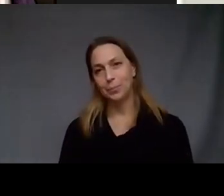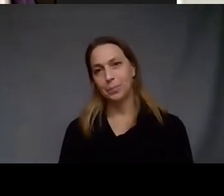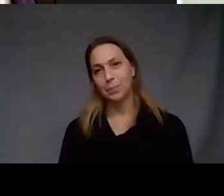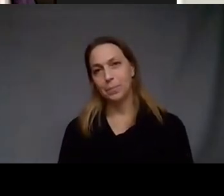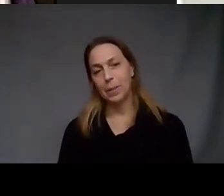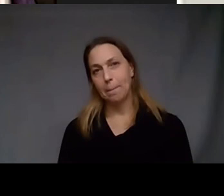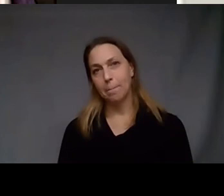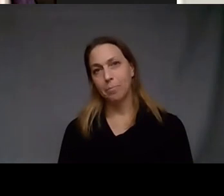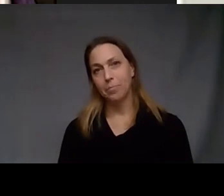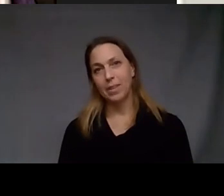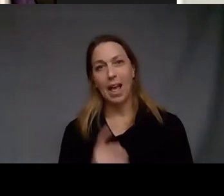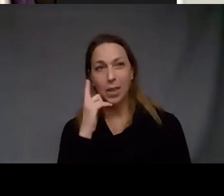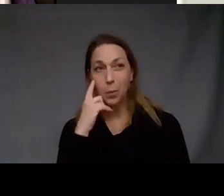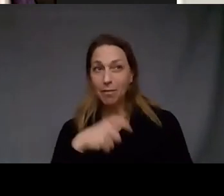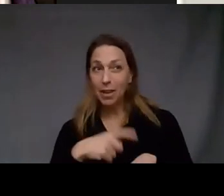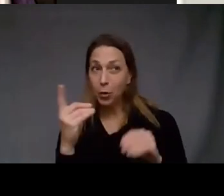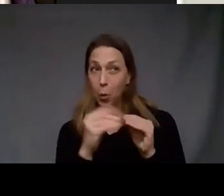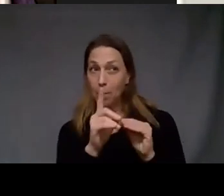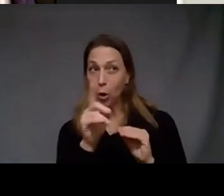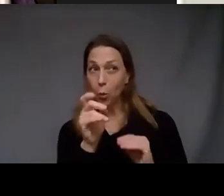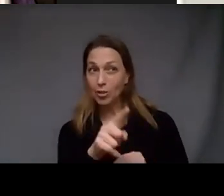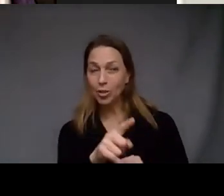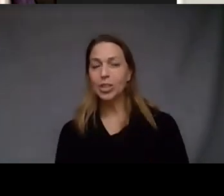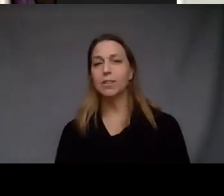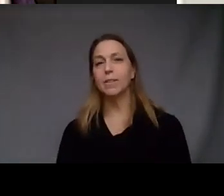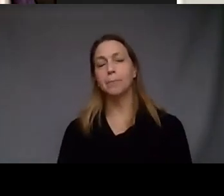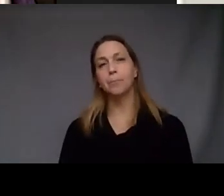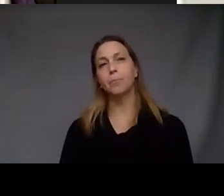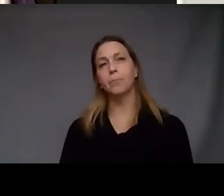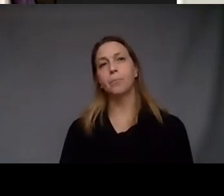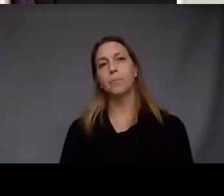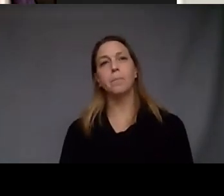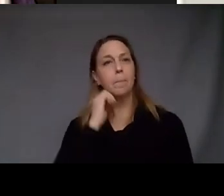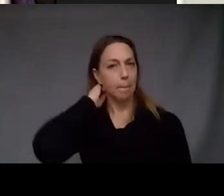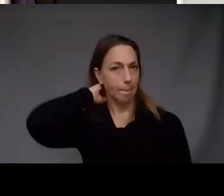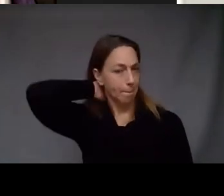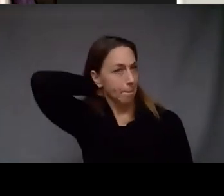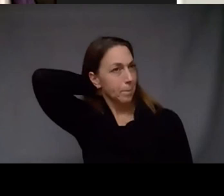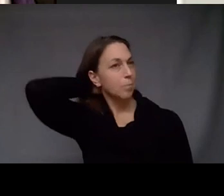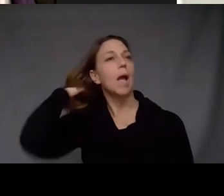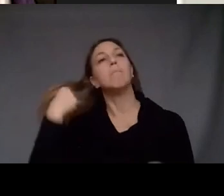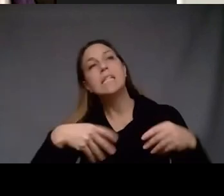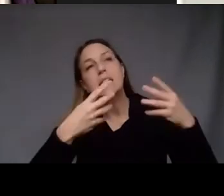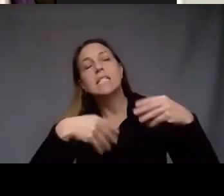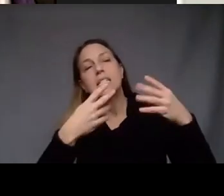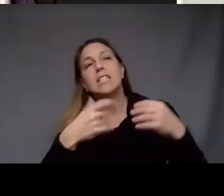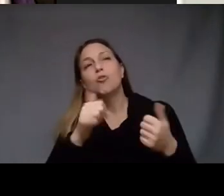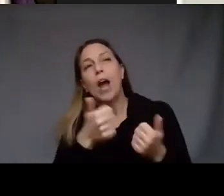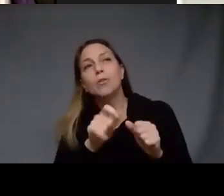I think we have time for one more question I'm just going through to see what would be a good one to kind of end